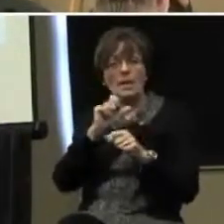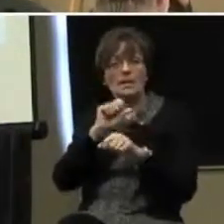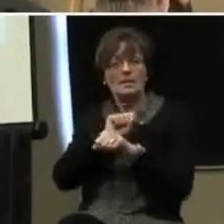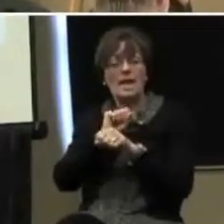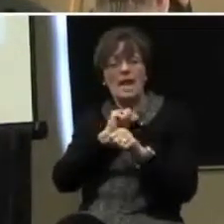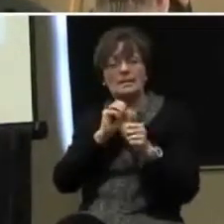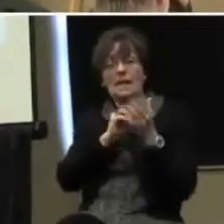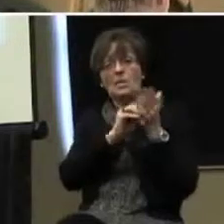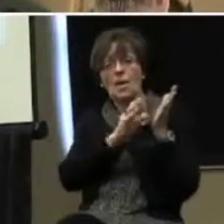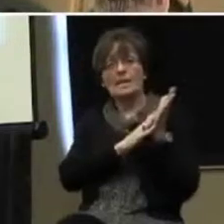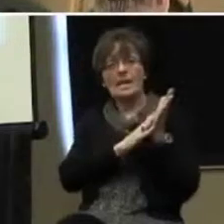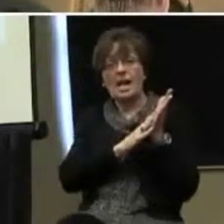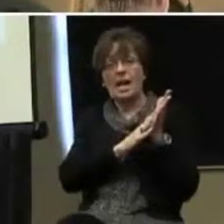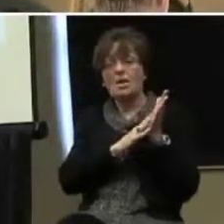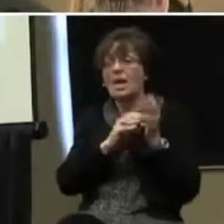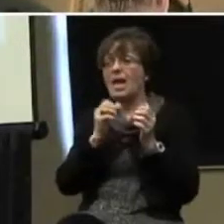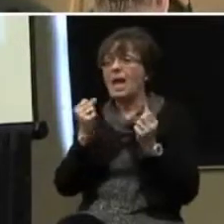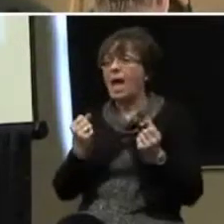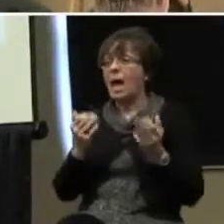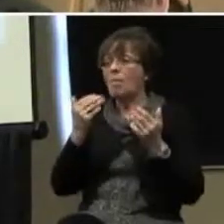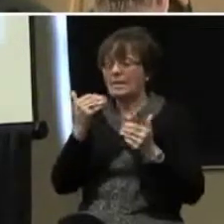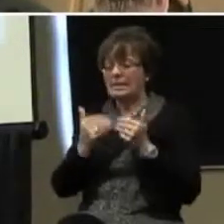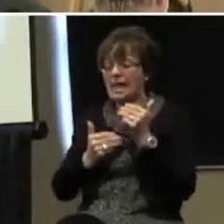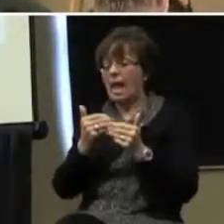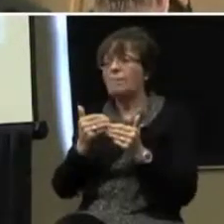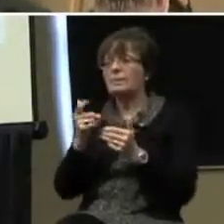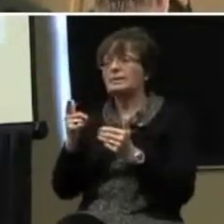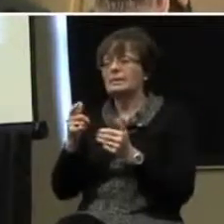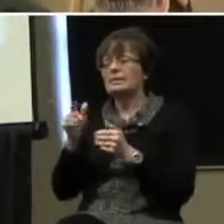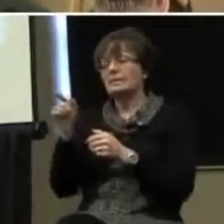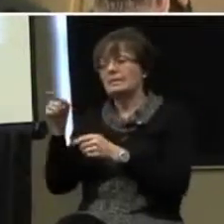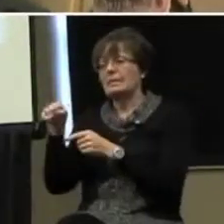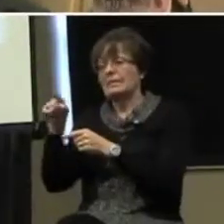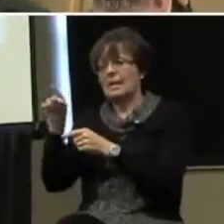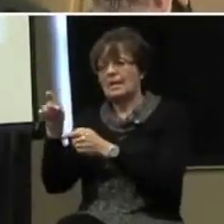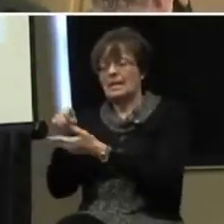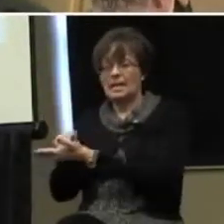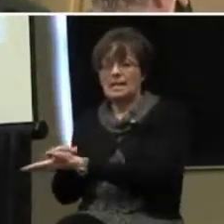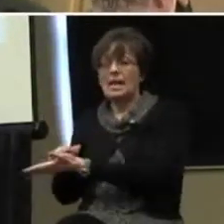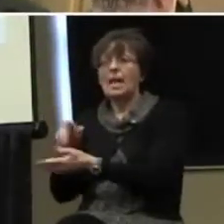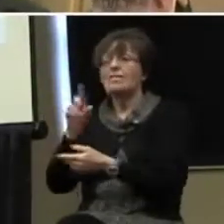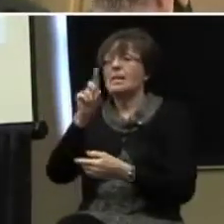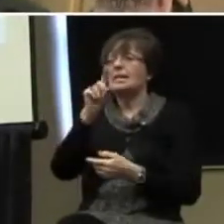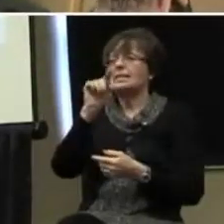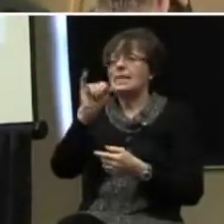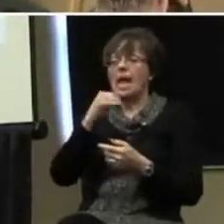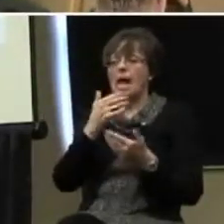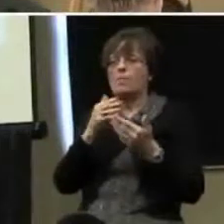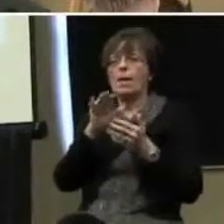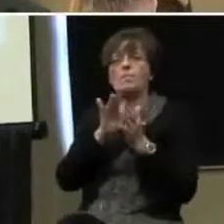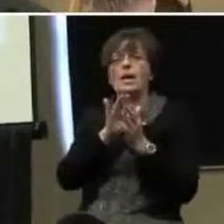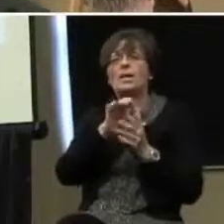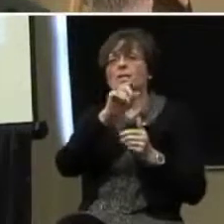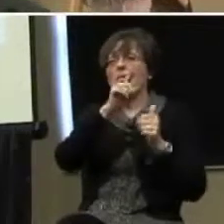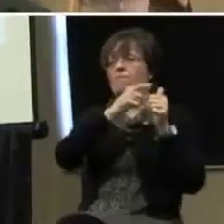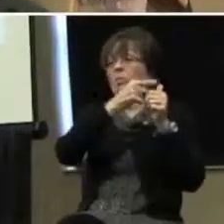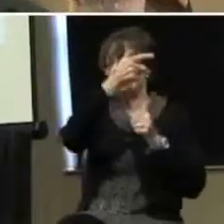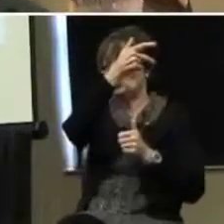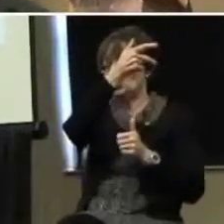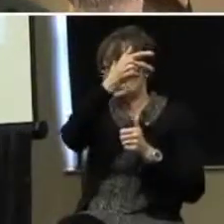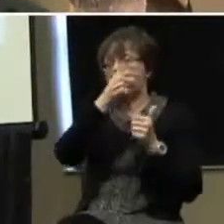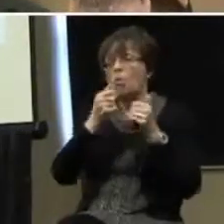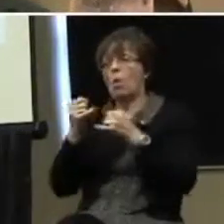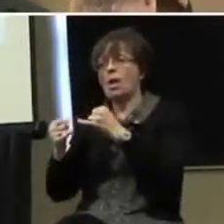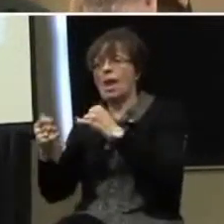that I'm going to break down into however many steps that child needs. But using DTI, I may pick the first three steps or the last three